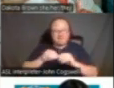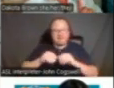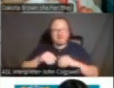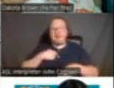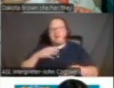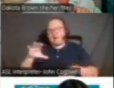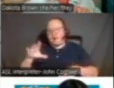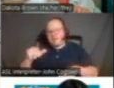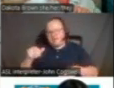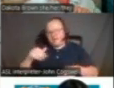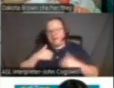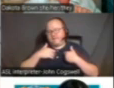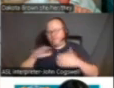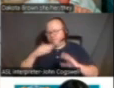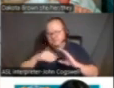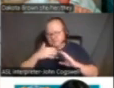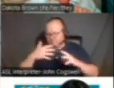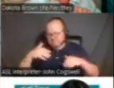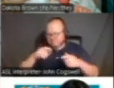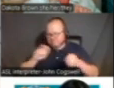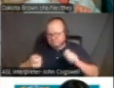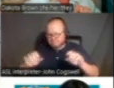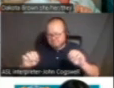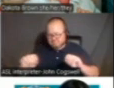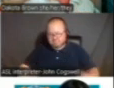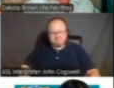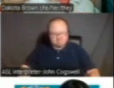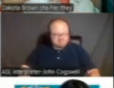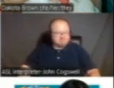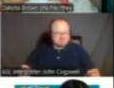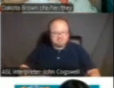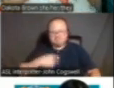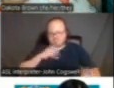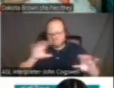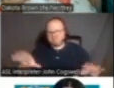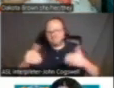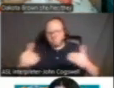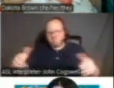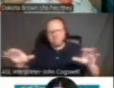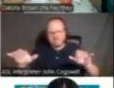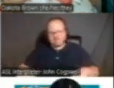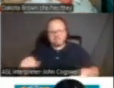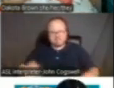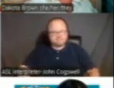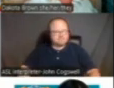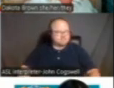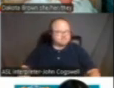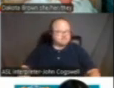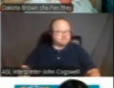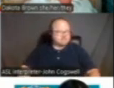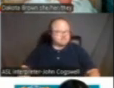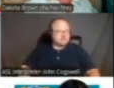got, Clara, I've got your email. It hasn't changed, right? Yeah. So I can do that. And now we can, let me unshare. did it.